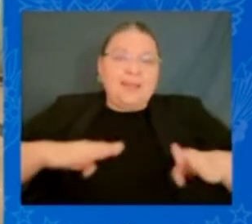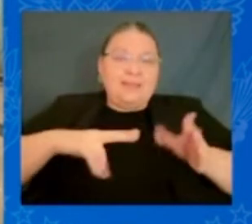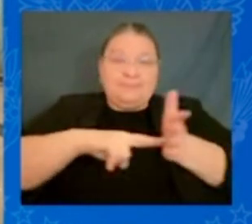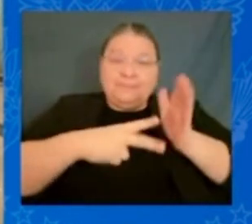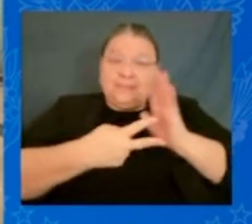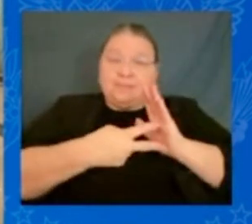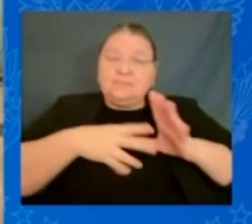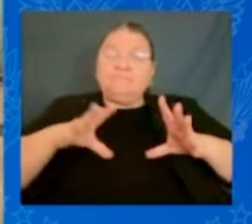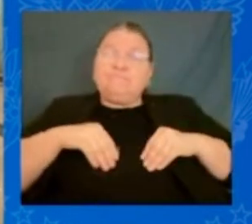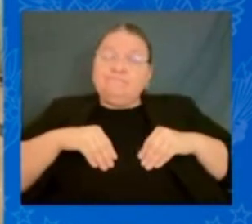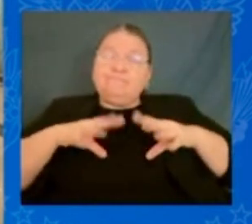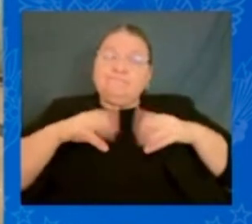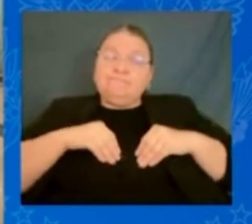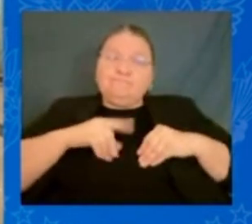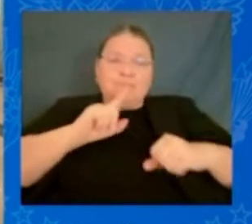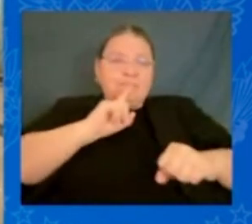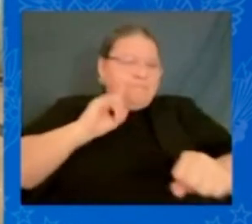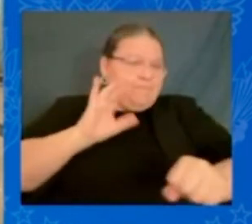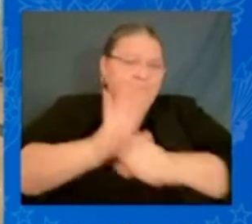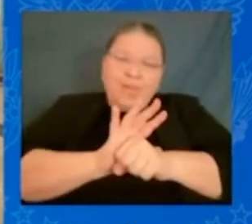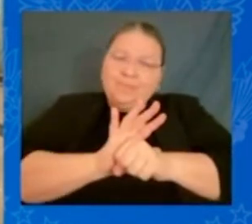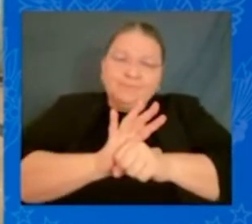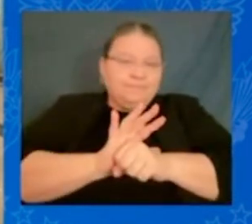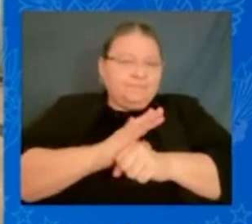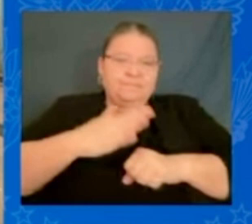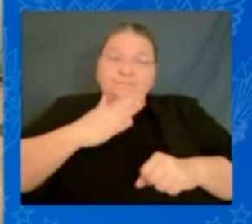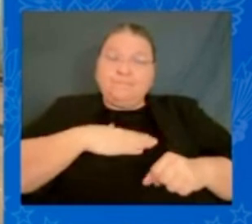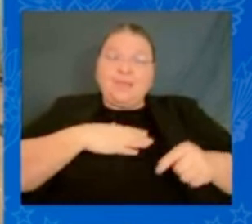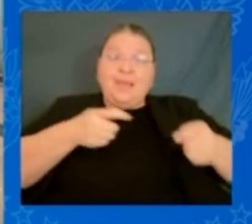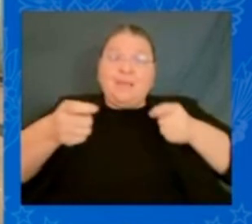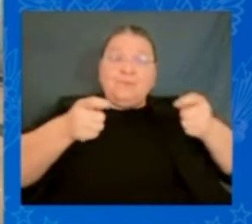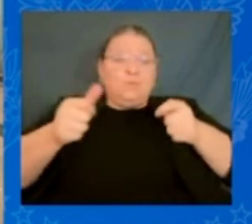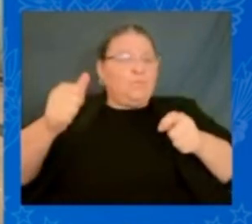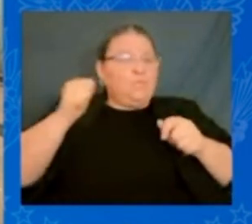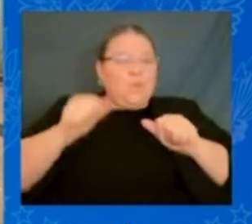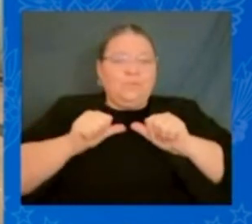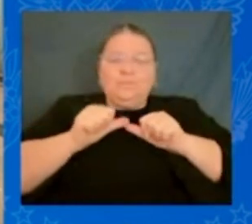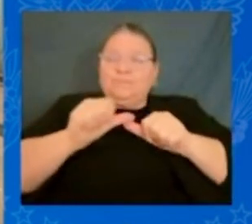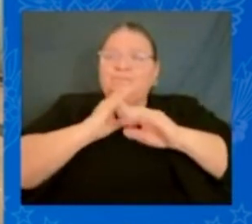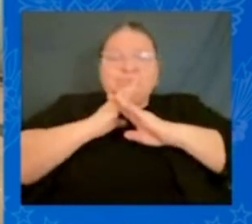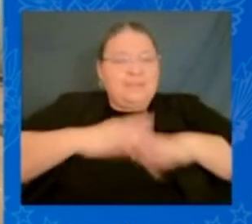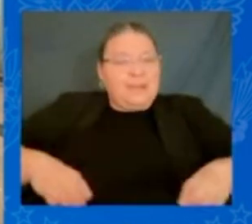my administration will not remain silent. I promise you.